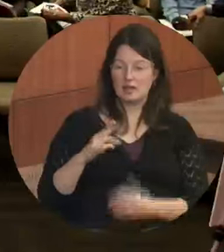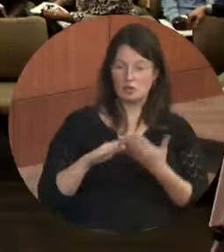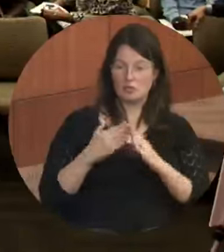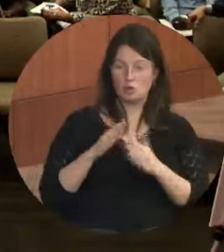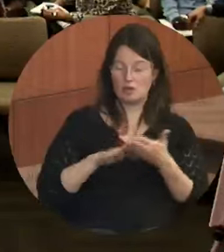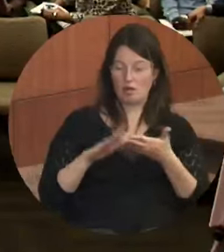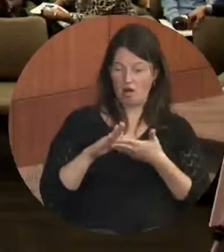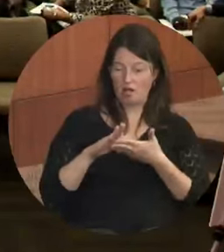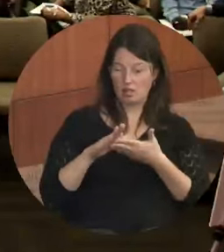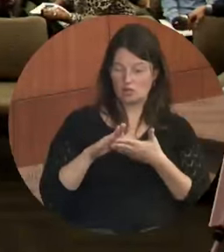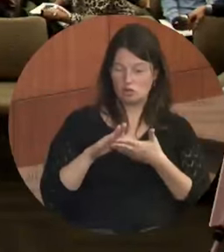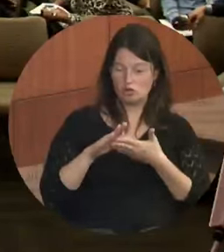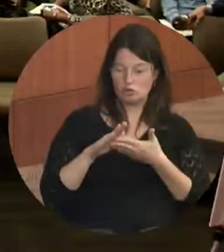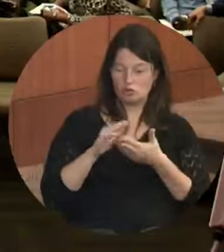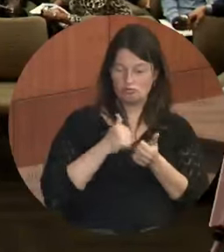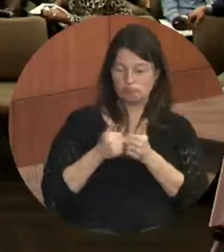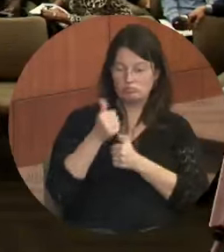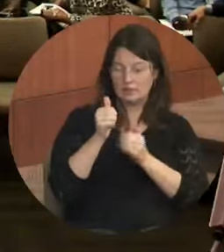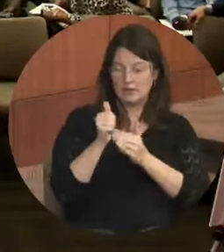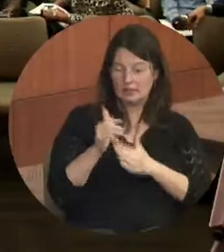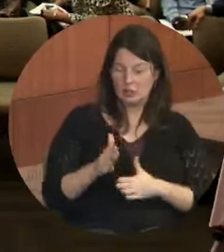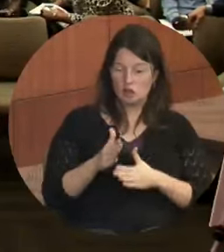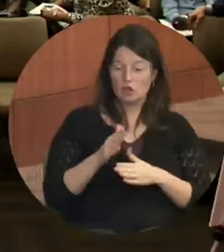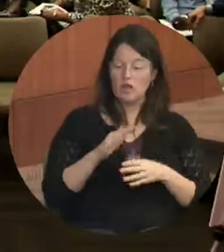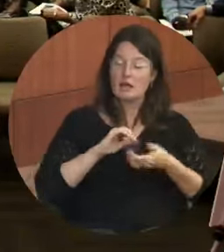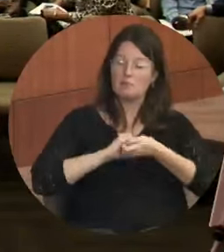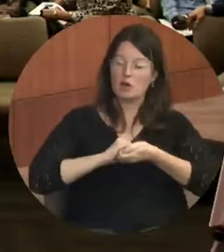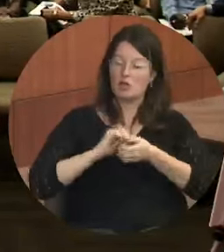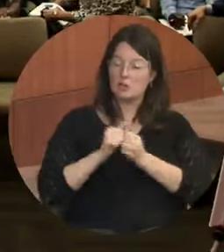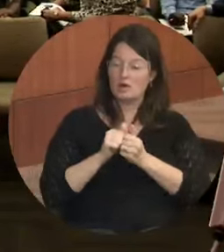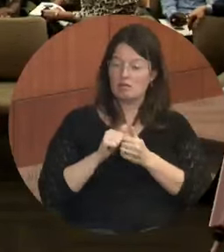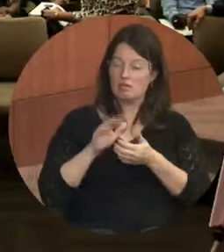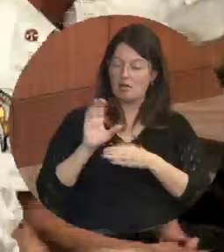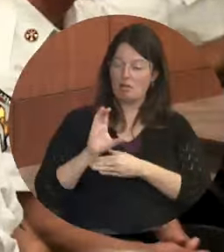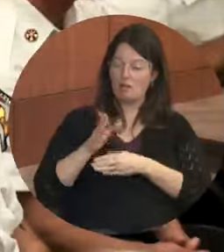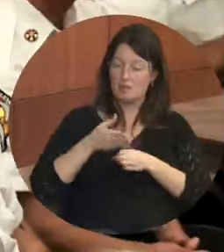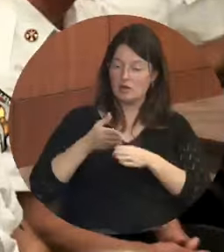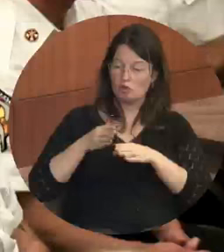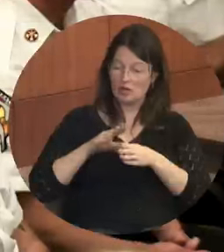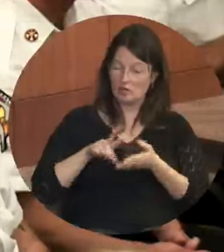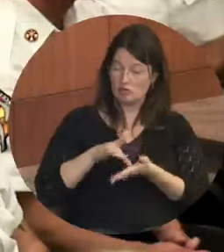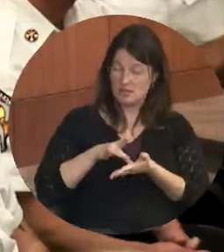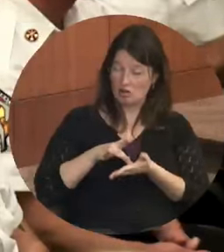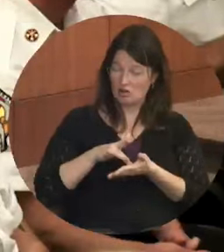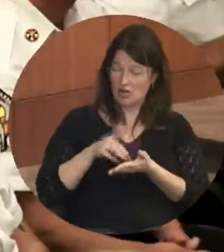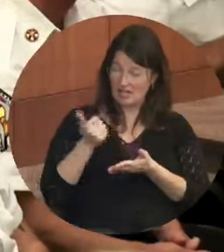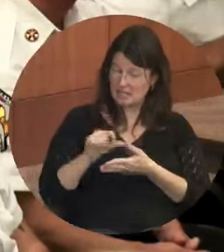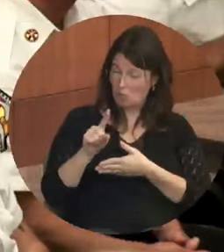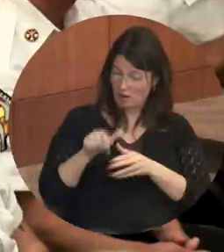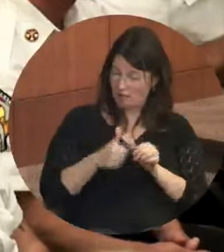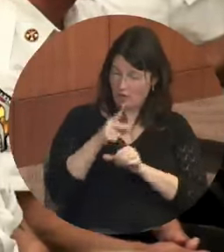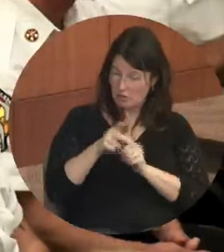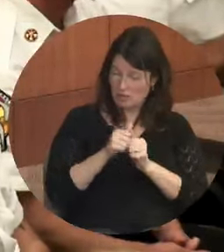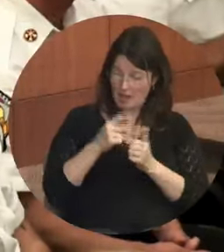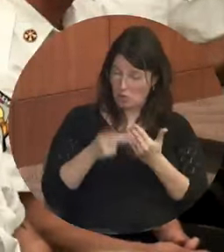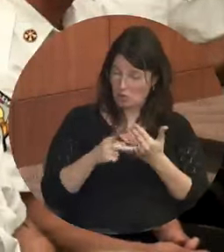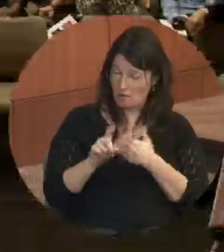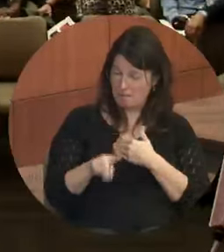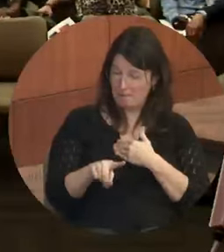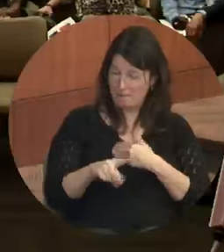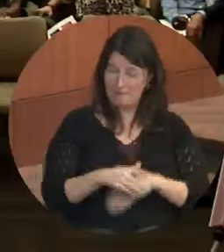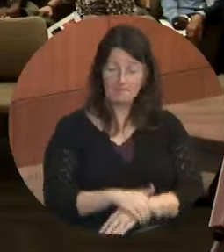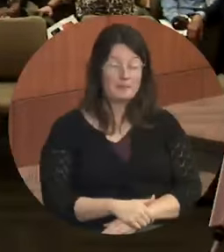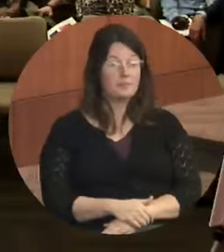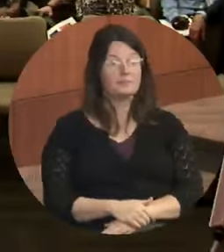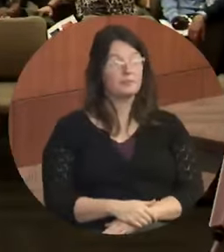partnering with the Columbia Career Center and putting a campus here. Has anyone followed up on that? I know there's